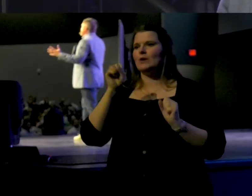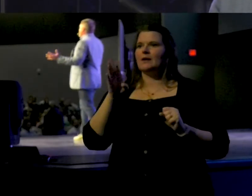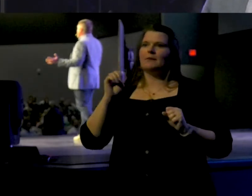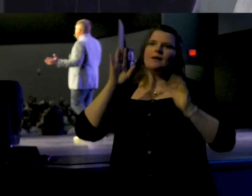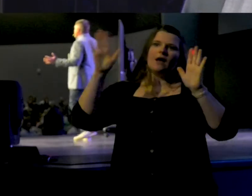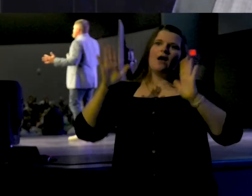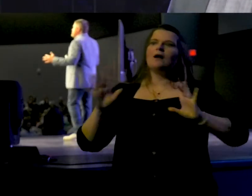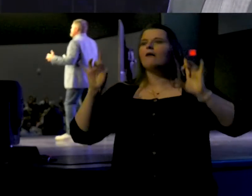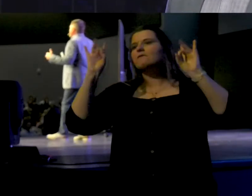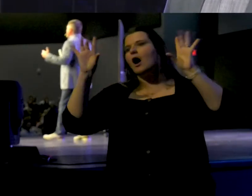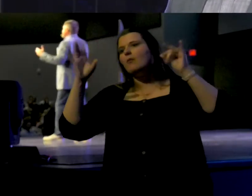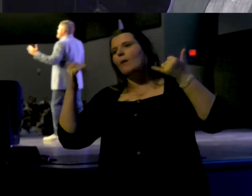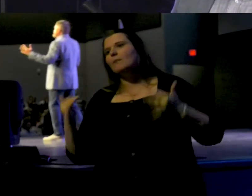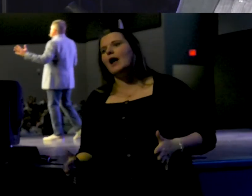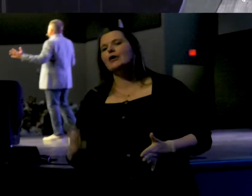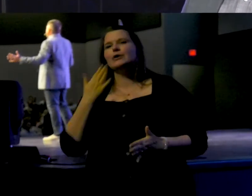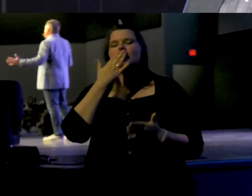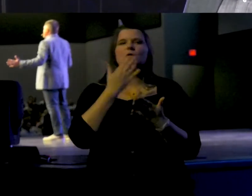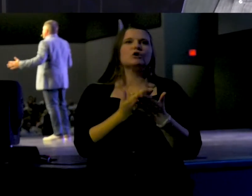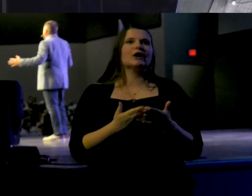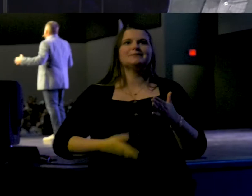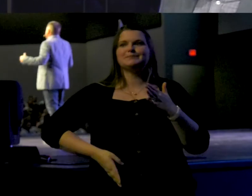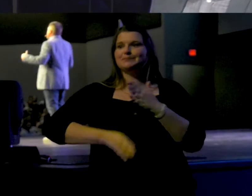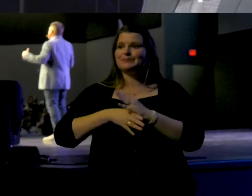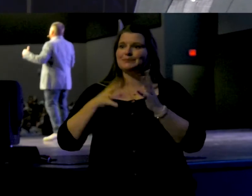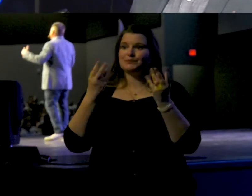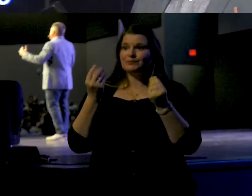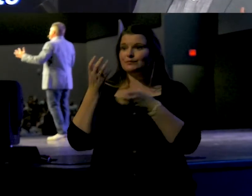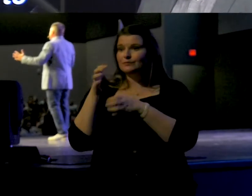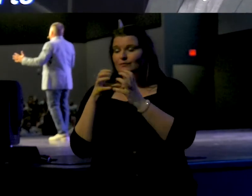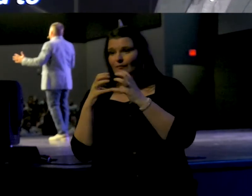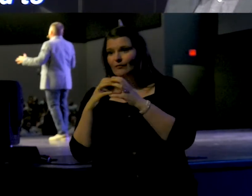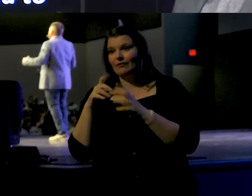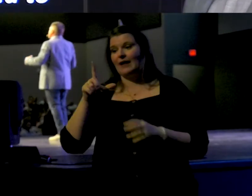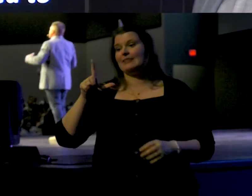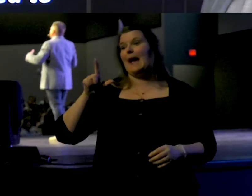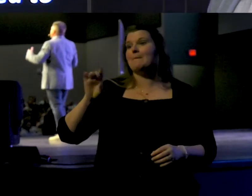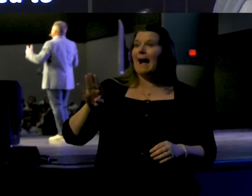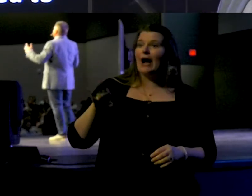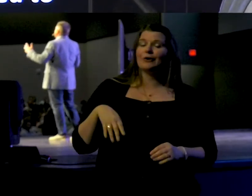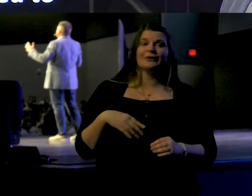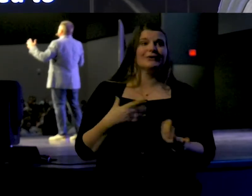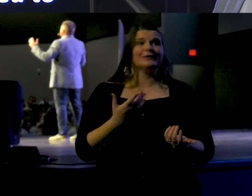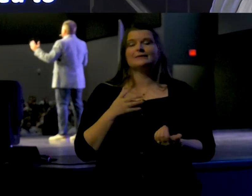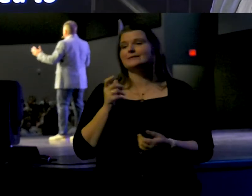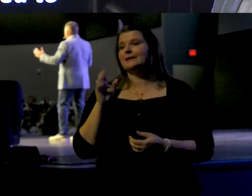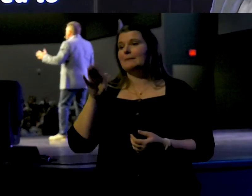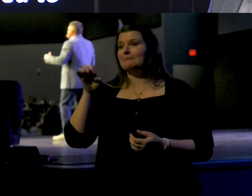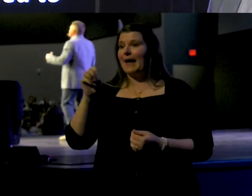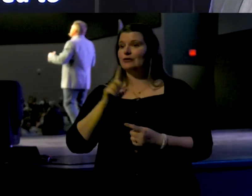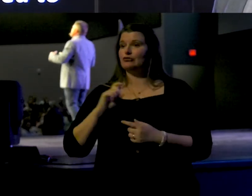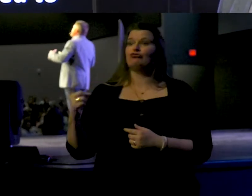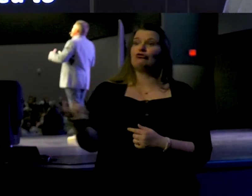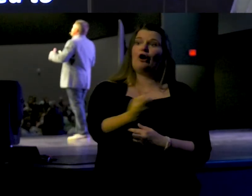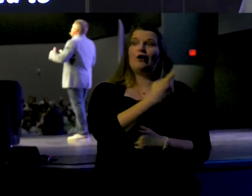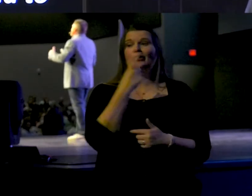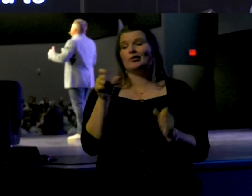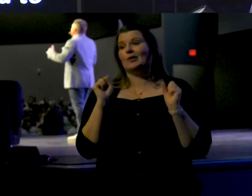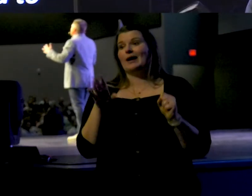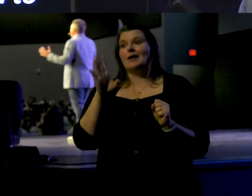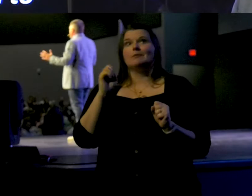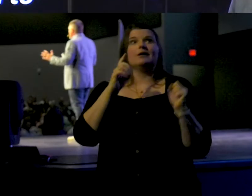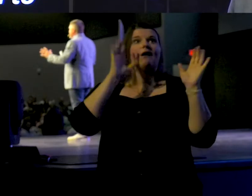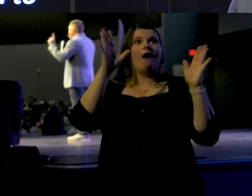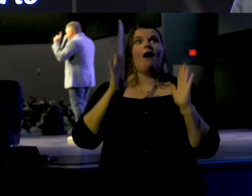phenomenal volleyball player. You can be a great fast pitch softball player. You can be a great linebacker. You can be a great base runner. You can be a